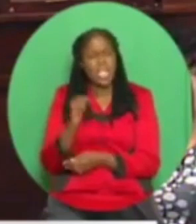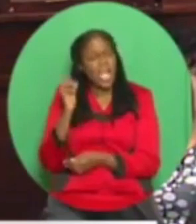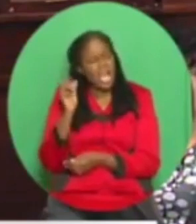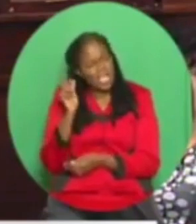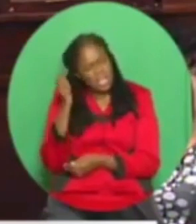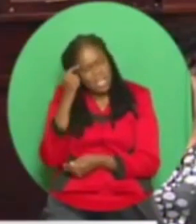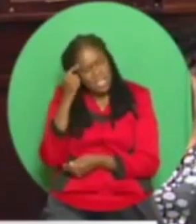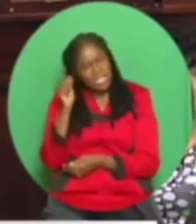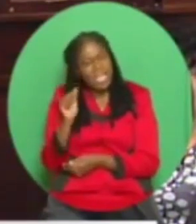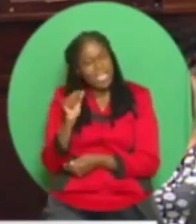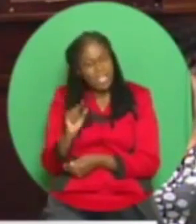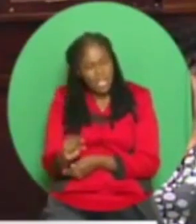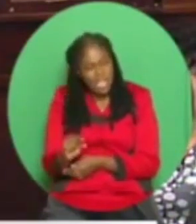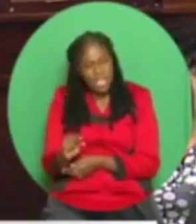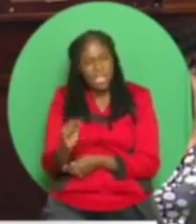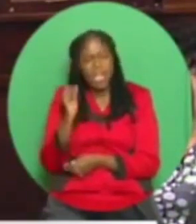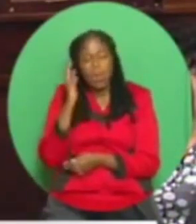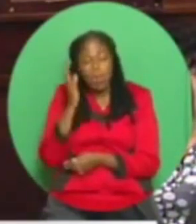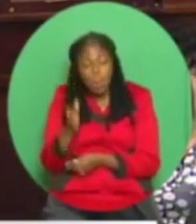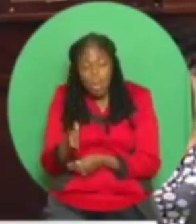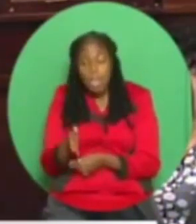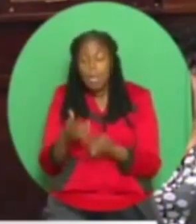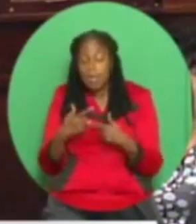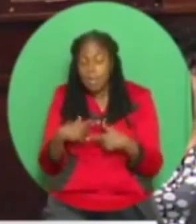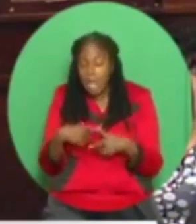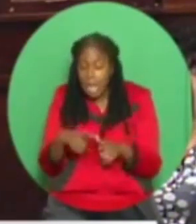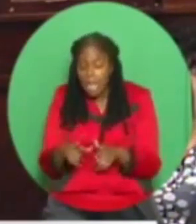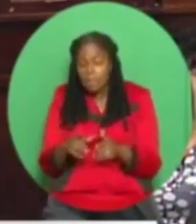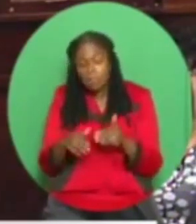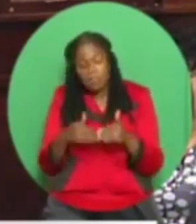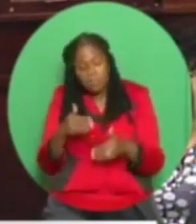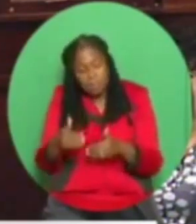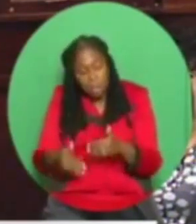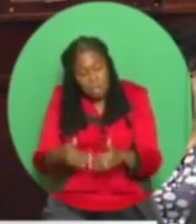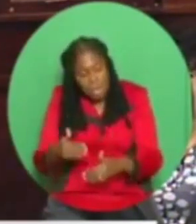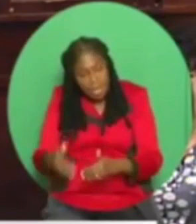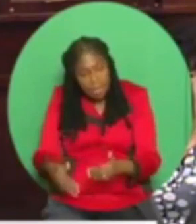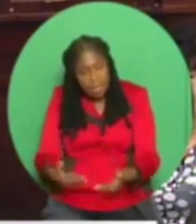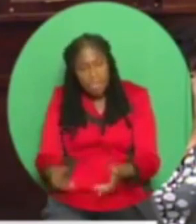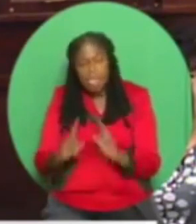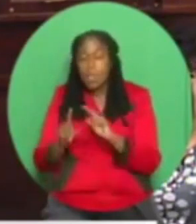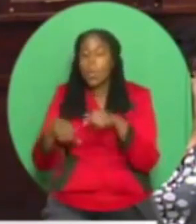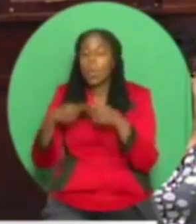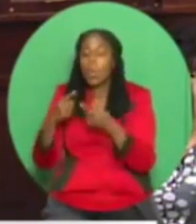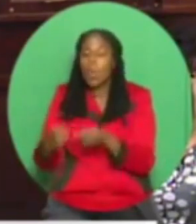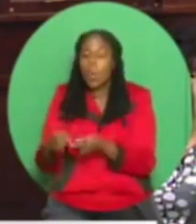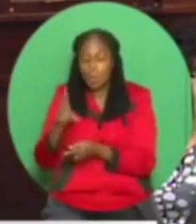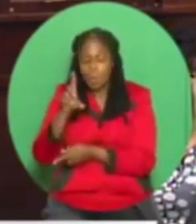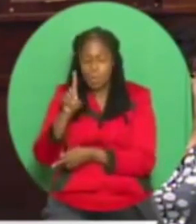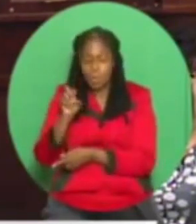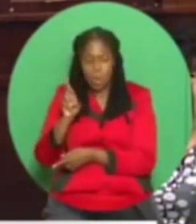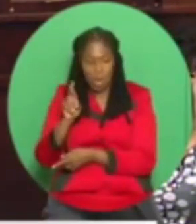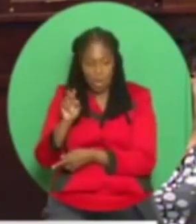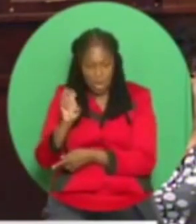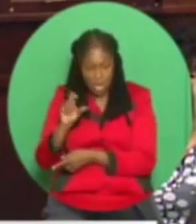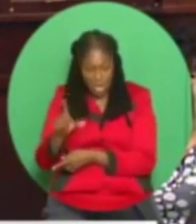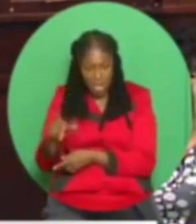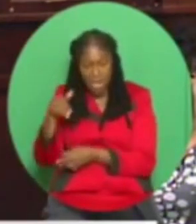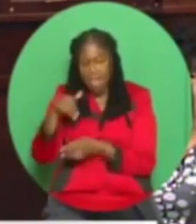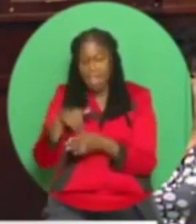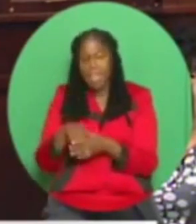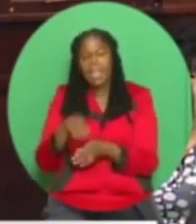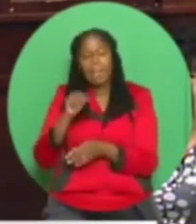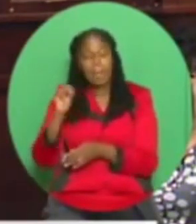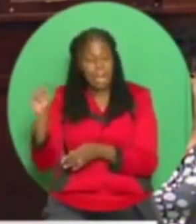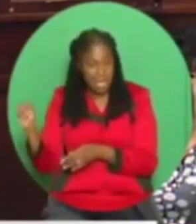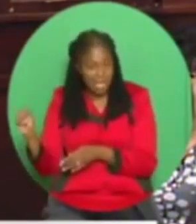the Attorney General would have triggered the mechanism to go to Doral in Miami and just ask the bank, hello. Some person in Trinidad raised